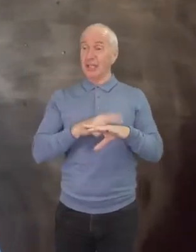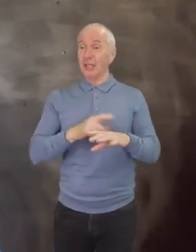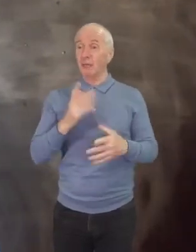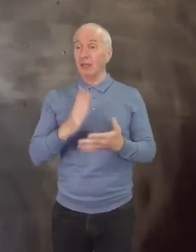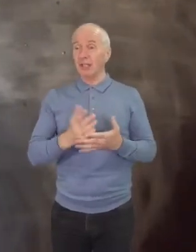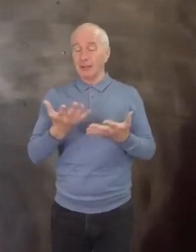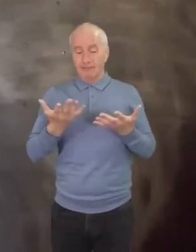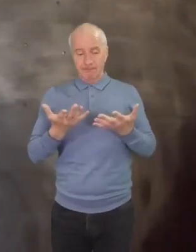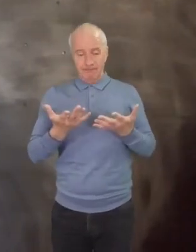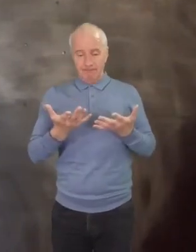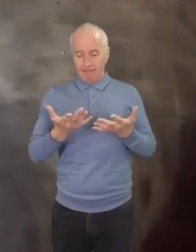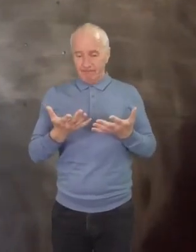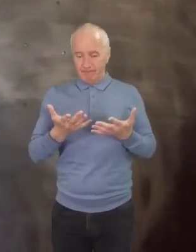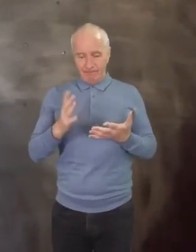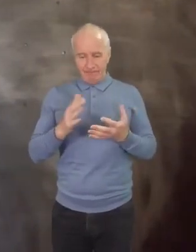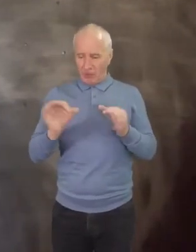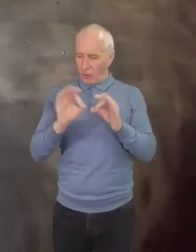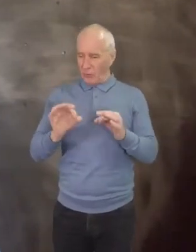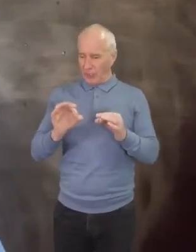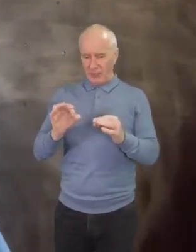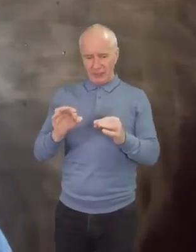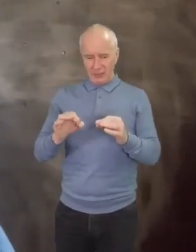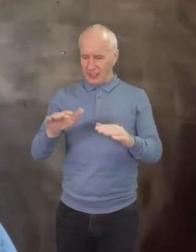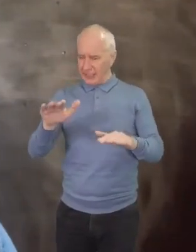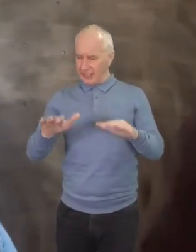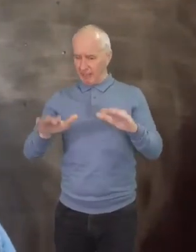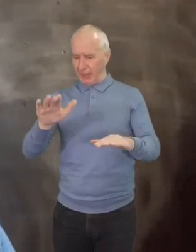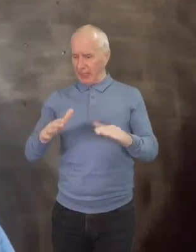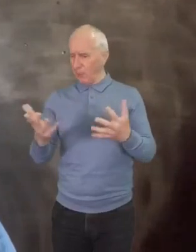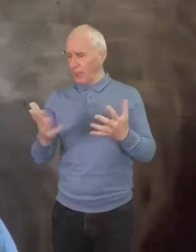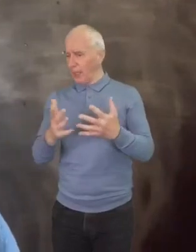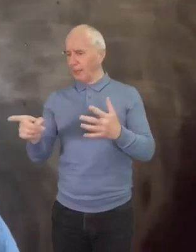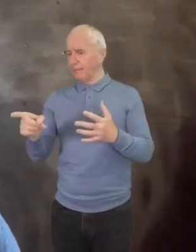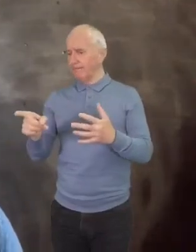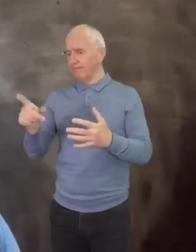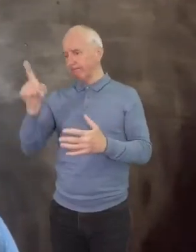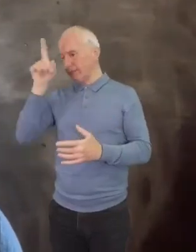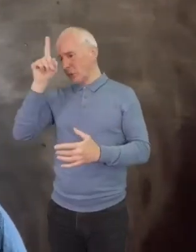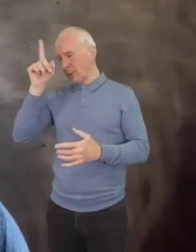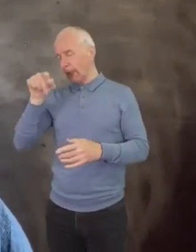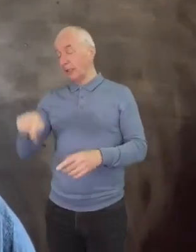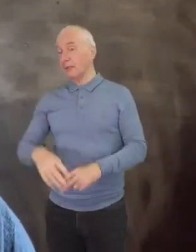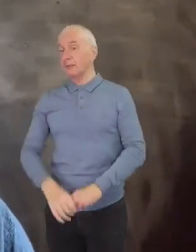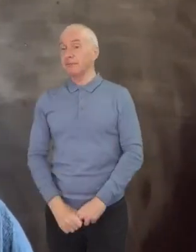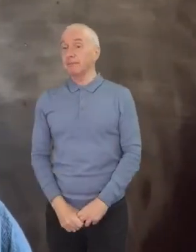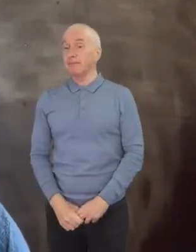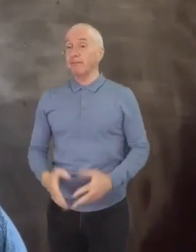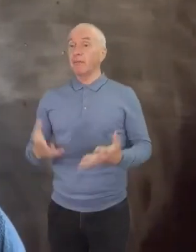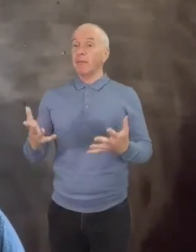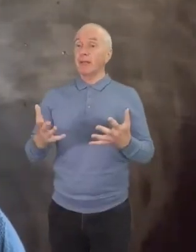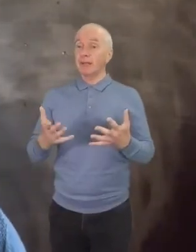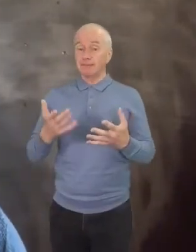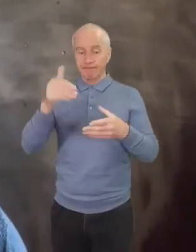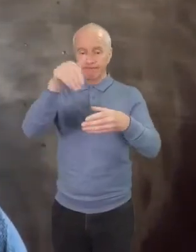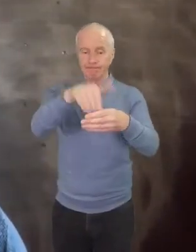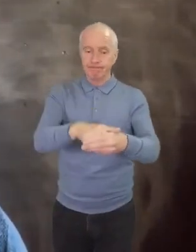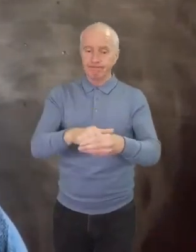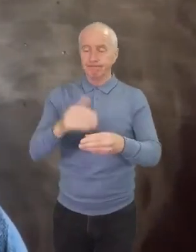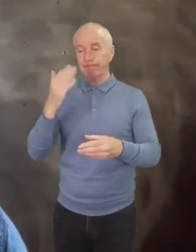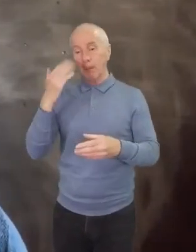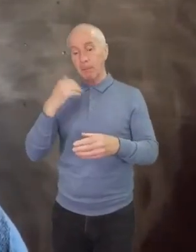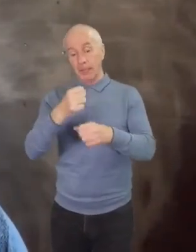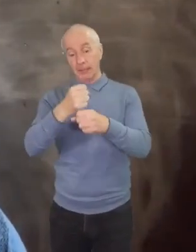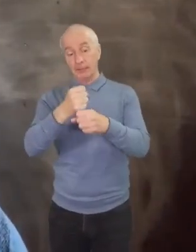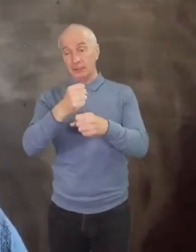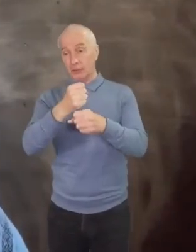situation similar to this racism in Germany. And then being in the black church, Bonhoeffer